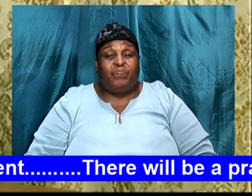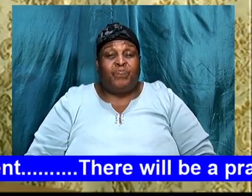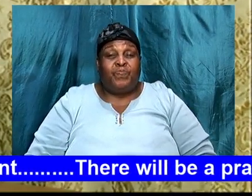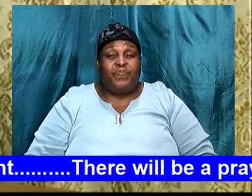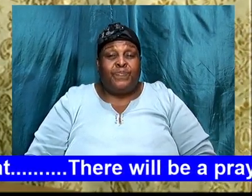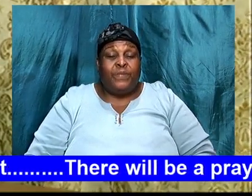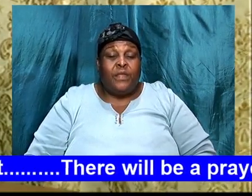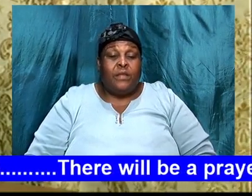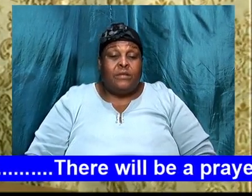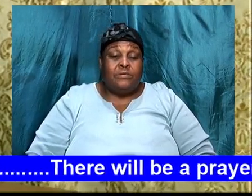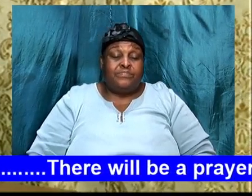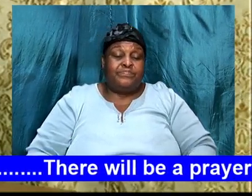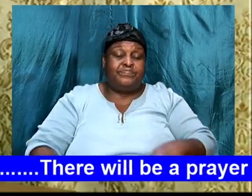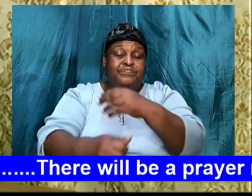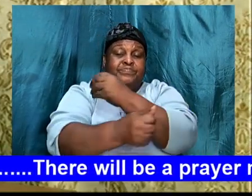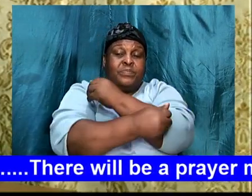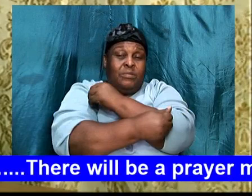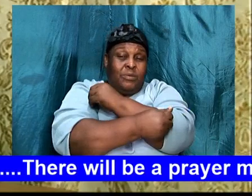Abraham,